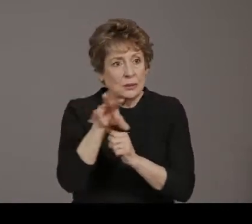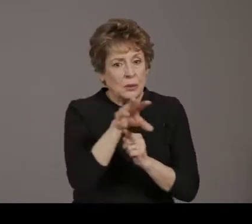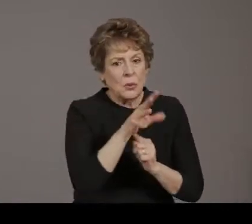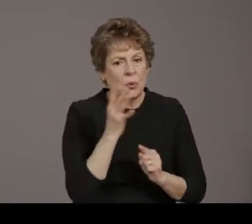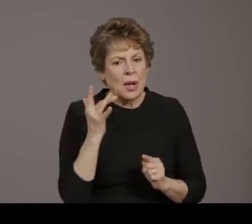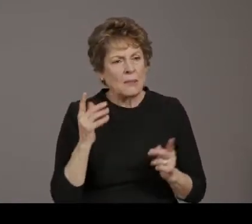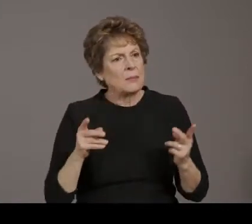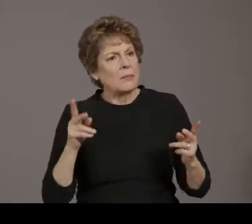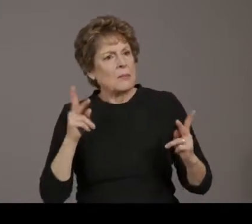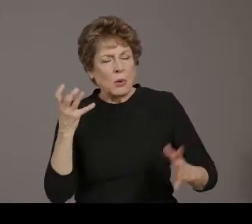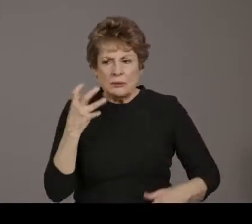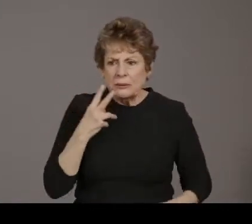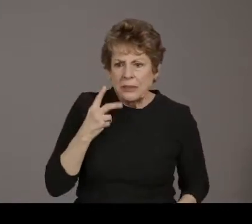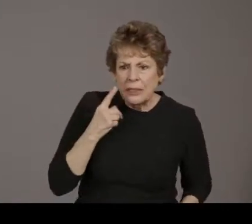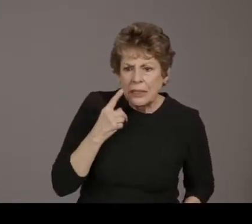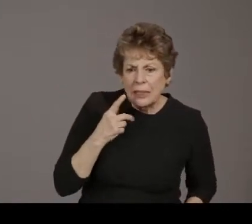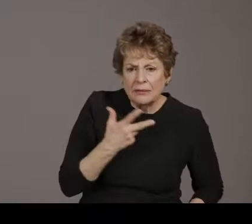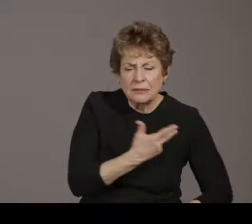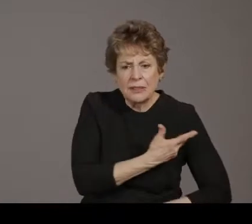Corey, can you press play on that?